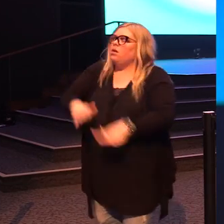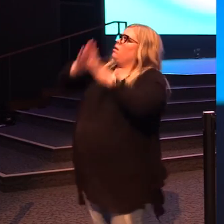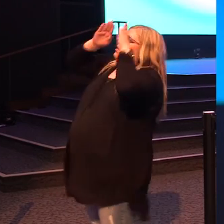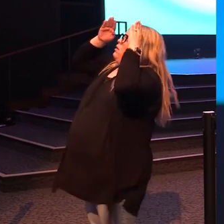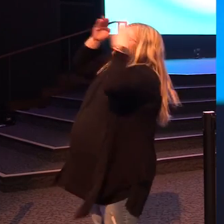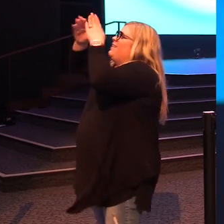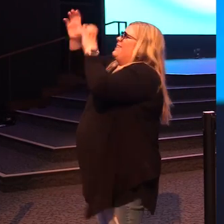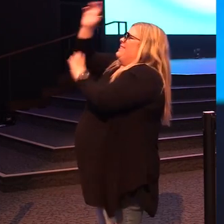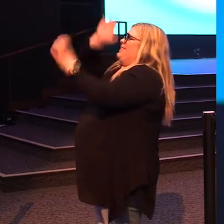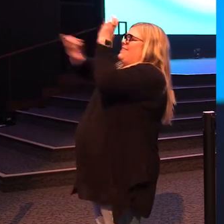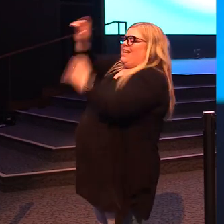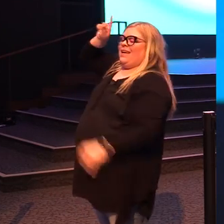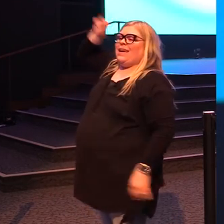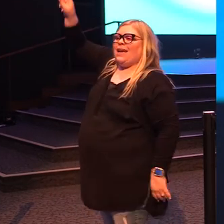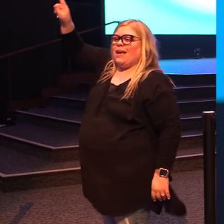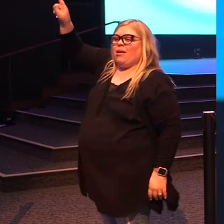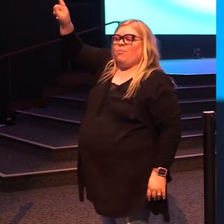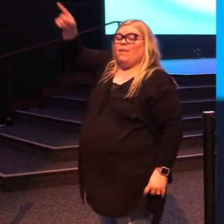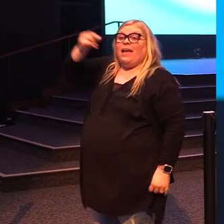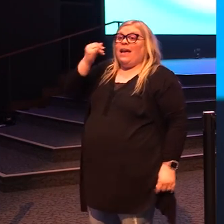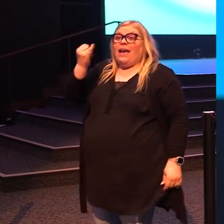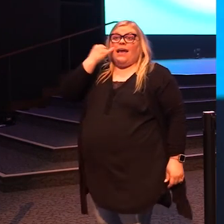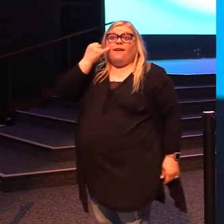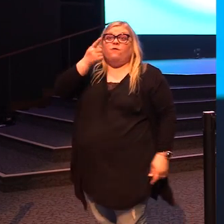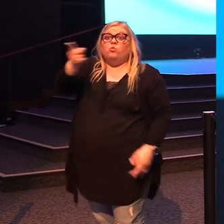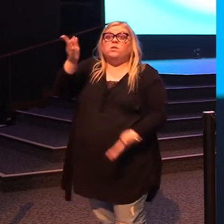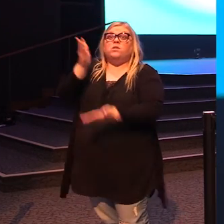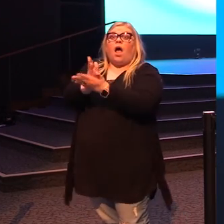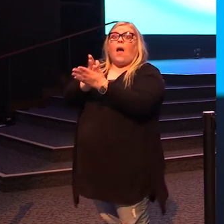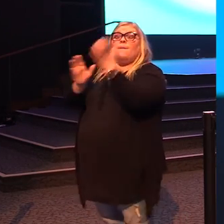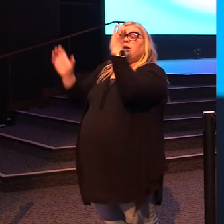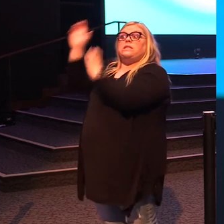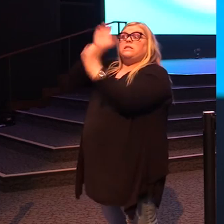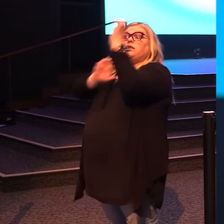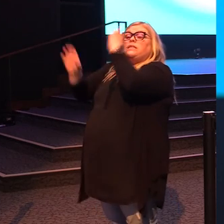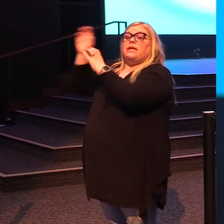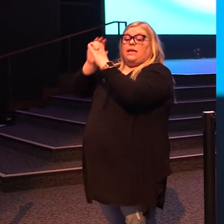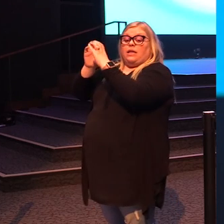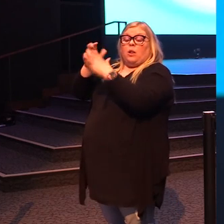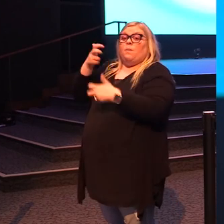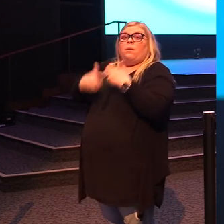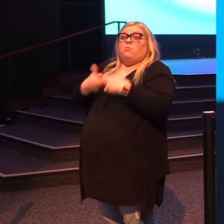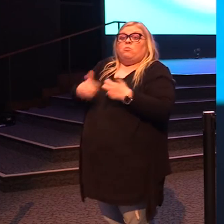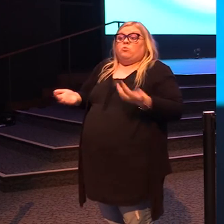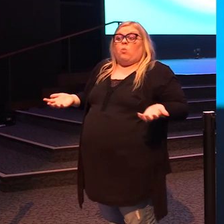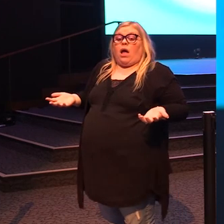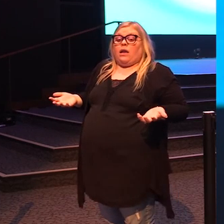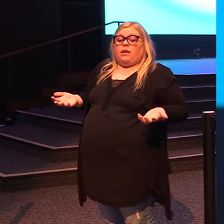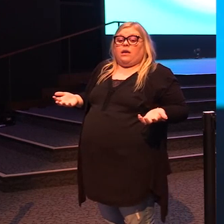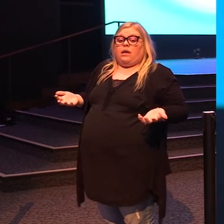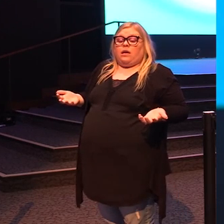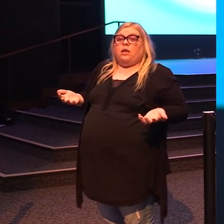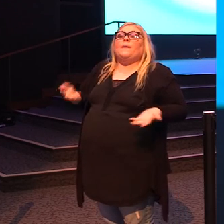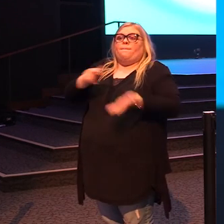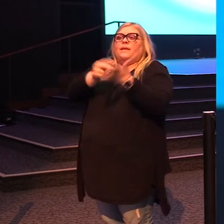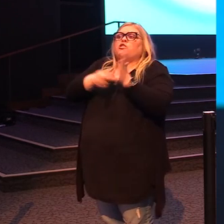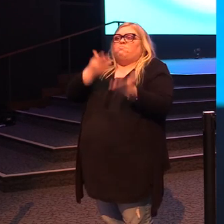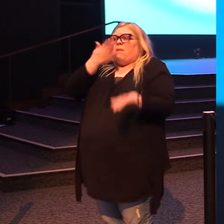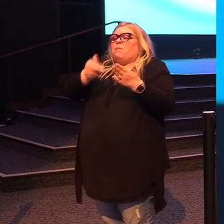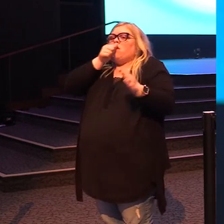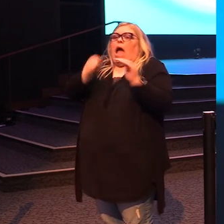here's the thing. If you're not seeking, the probability is that you're probably hiding.